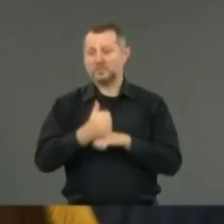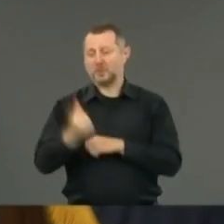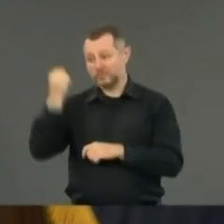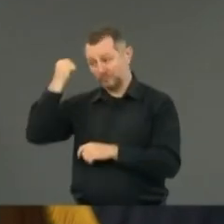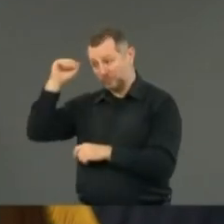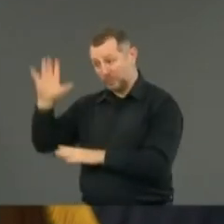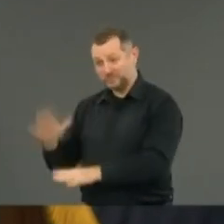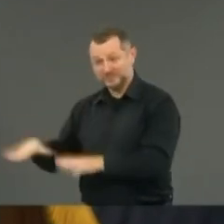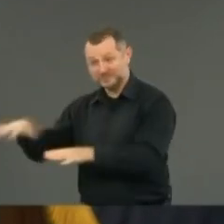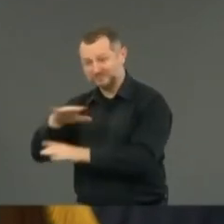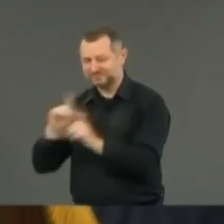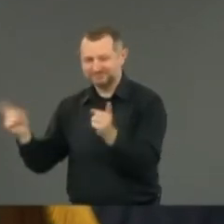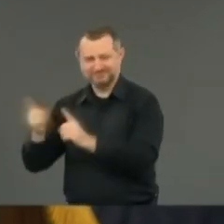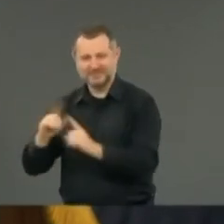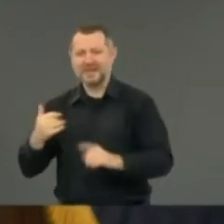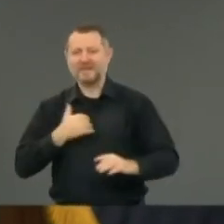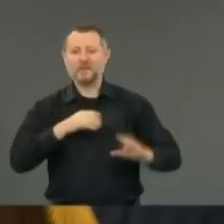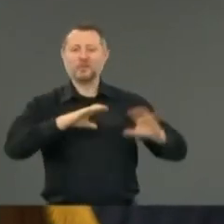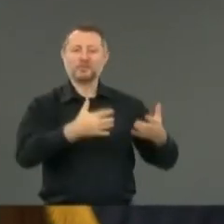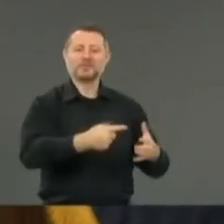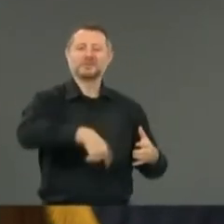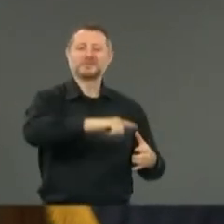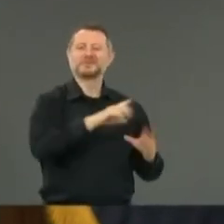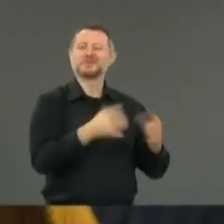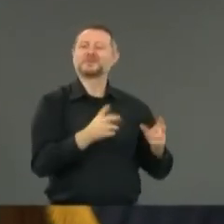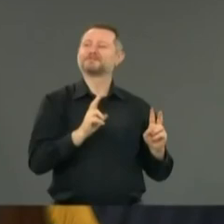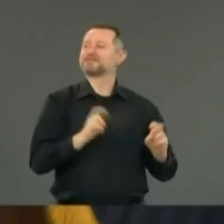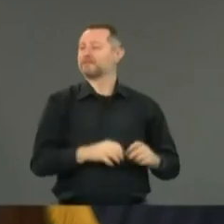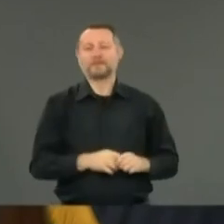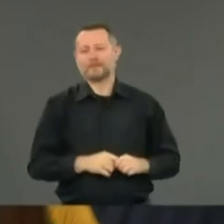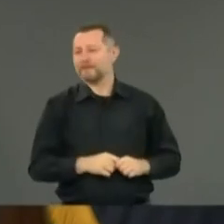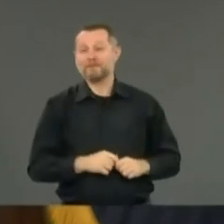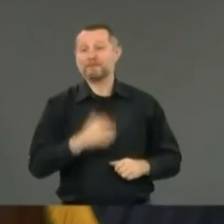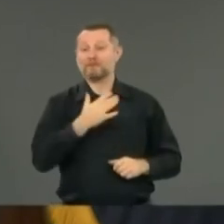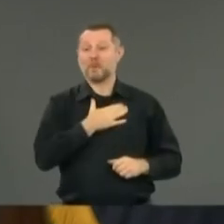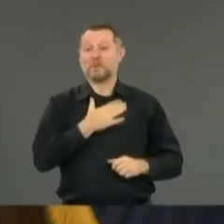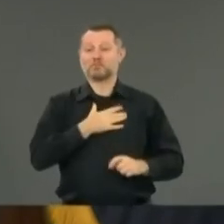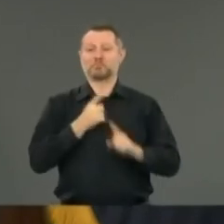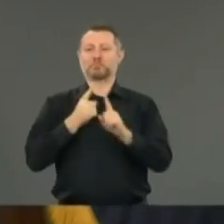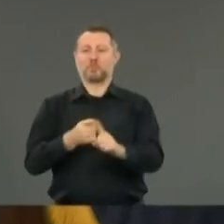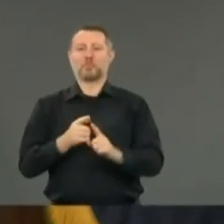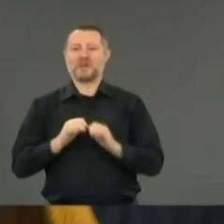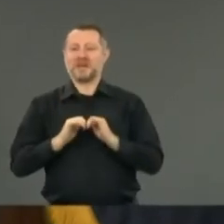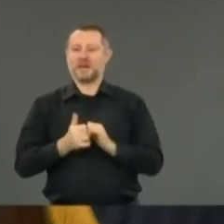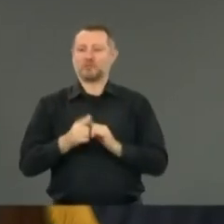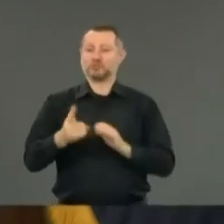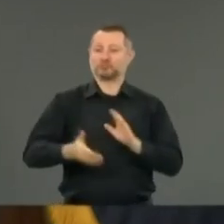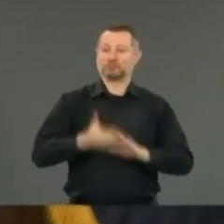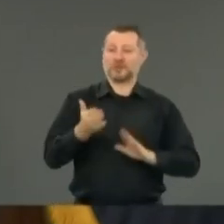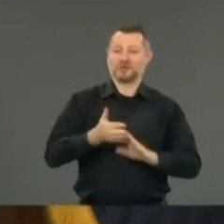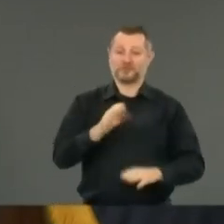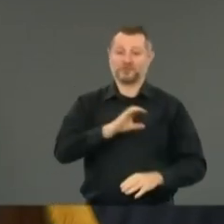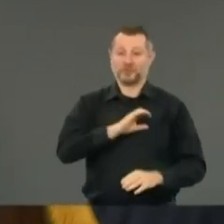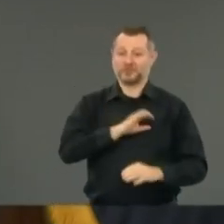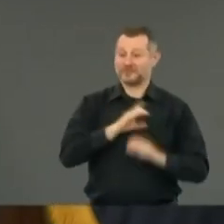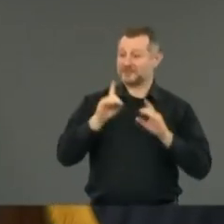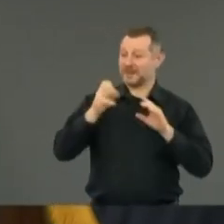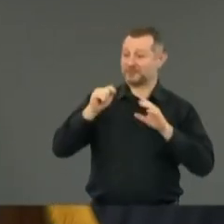the police officers. I said it was the management and deployment of the police officers.